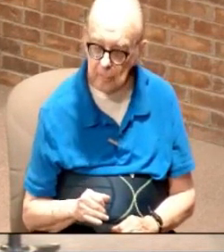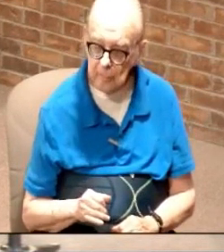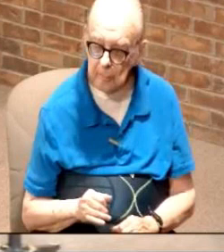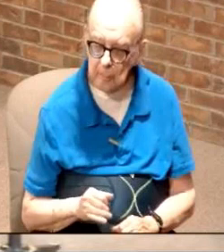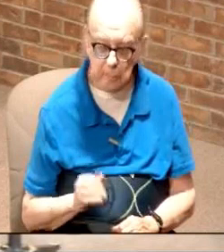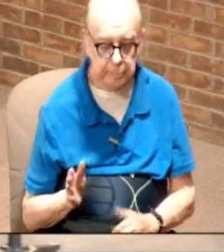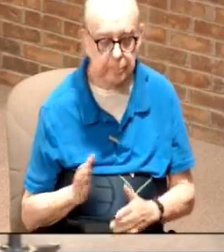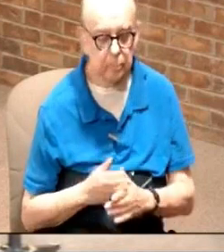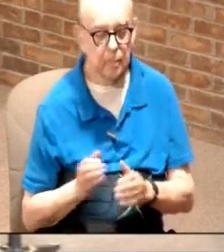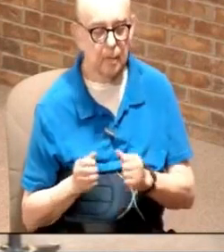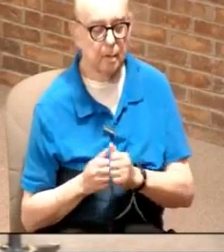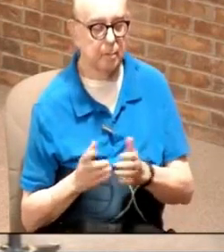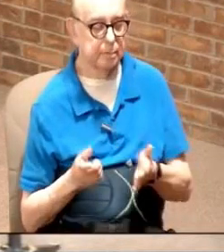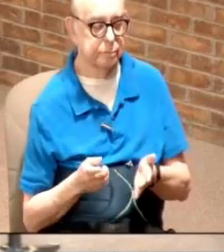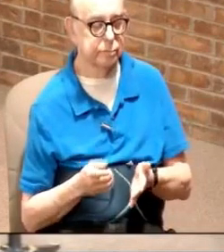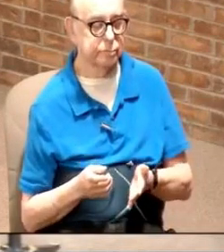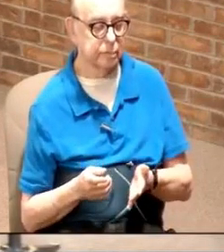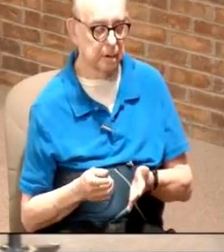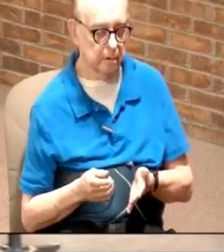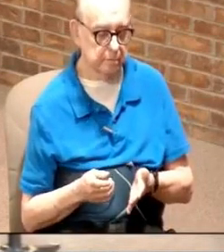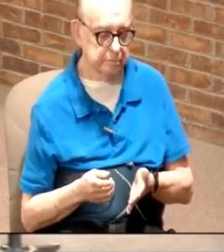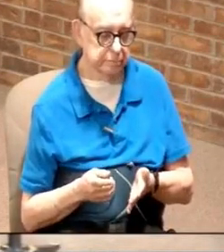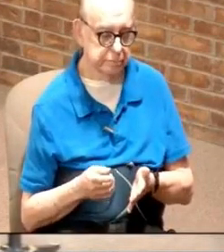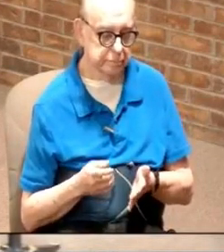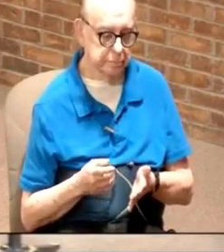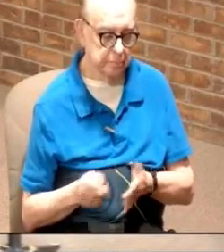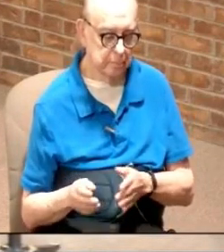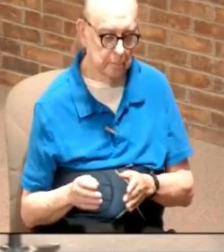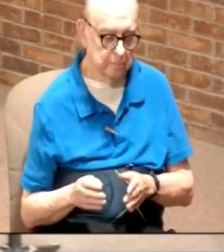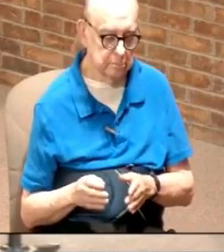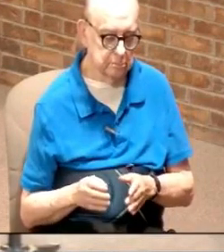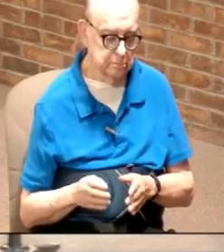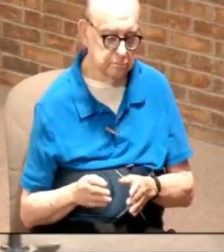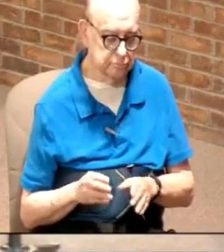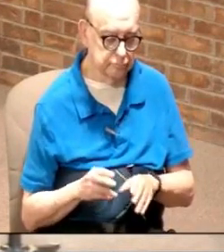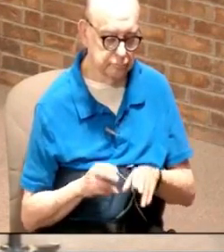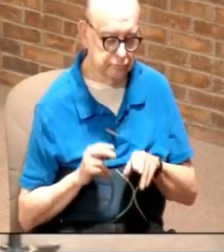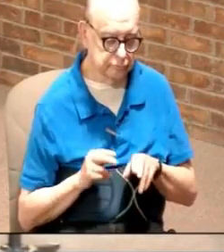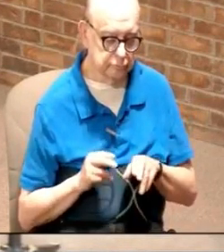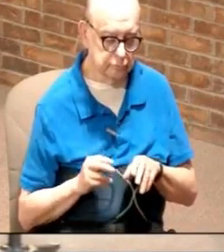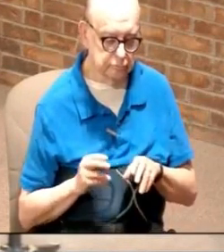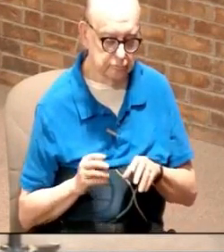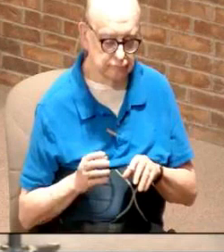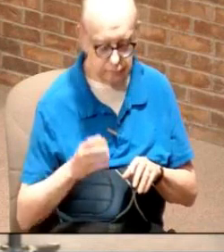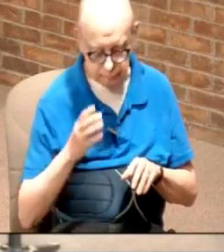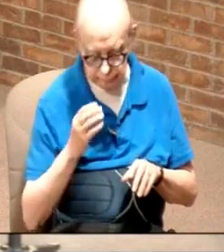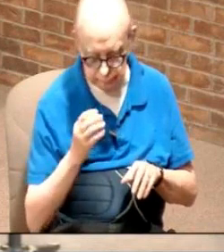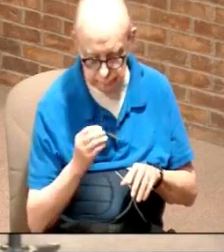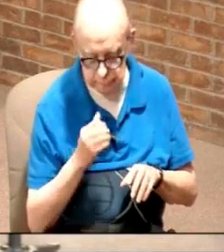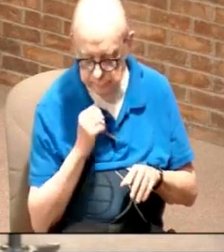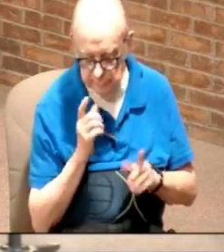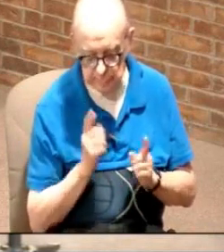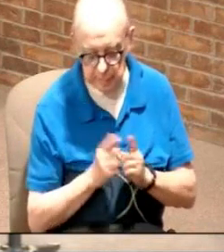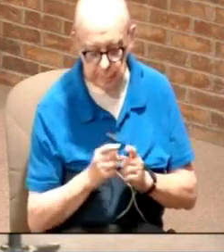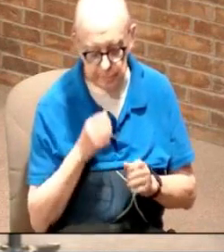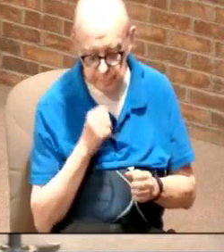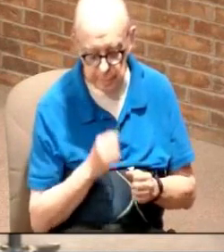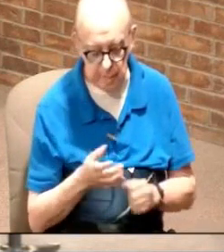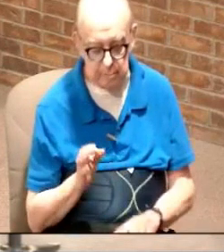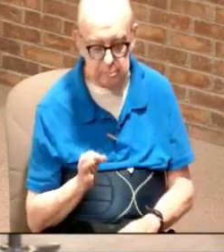as I was sharing with you I just did a funeral of a young lady that I met when she was nine years old who moved from